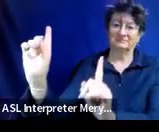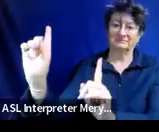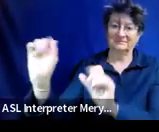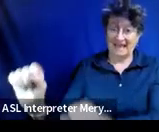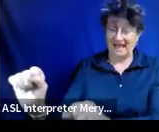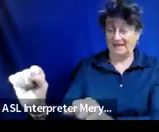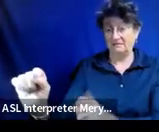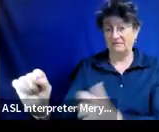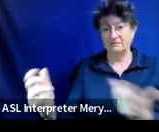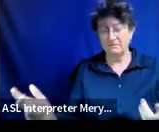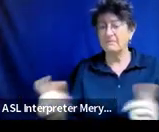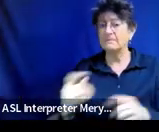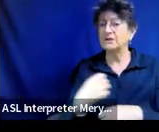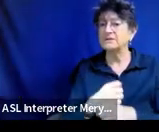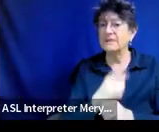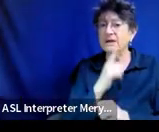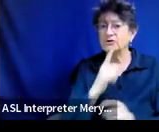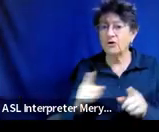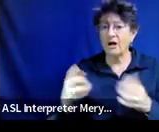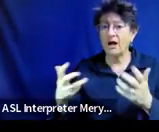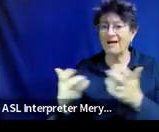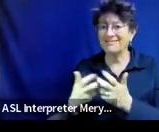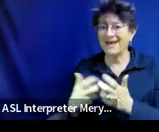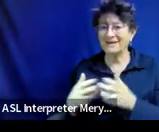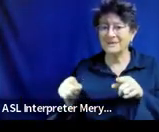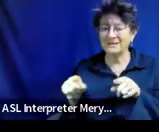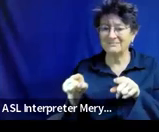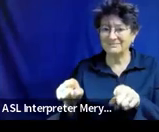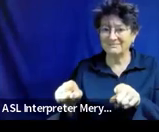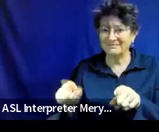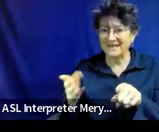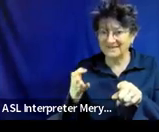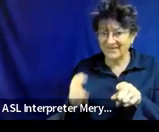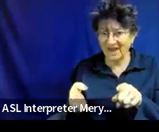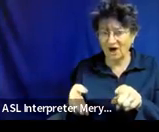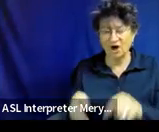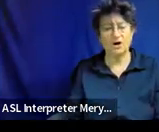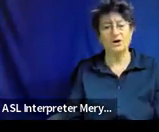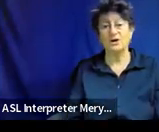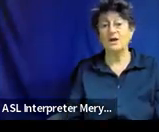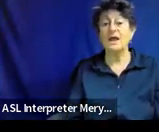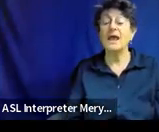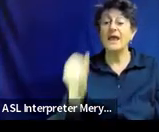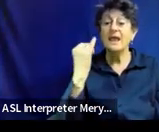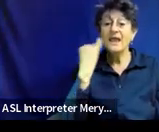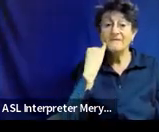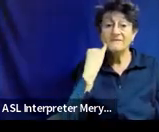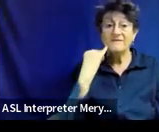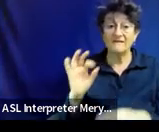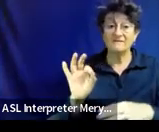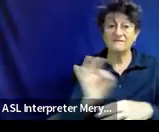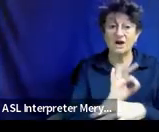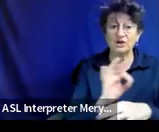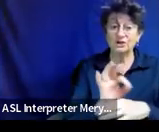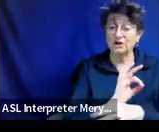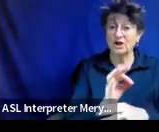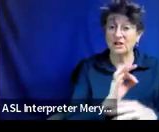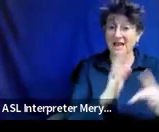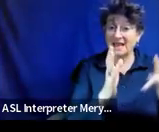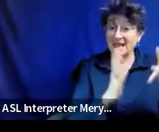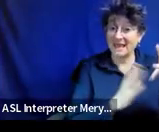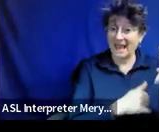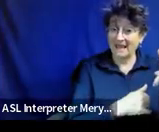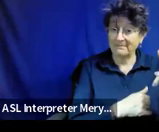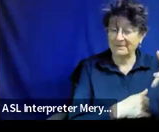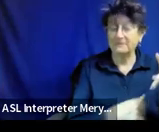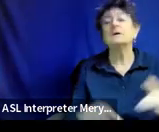that that alignment is there. So that if it's a functional goal, it would be, or a functional gap, it would be a